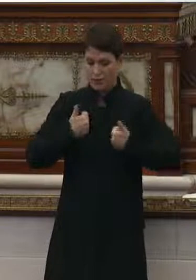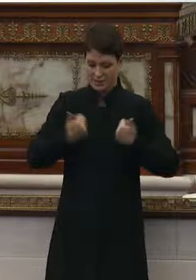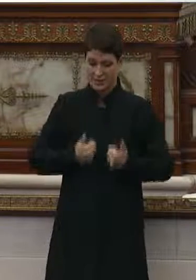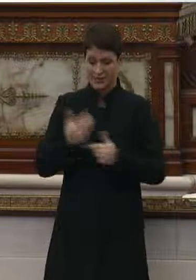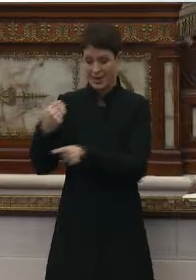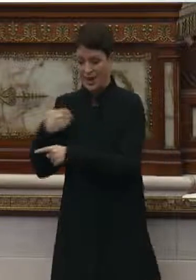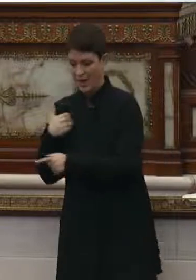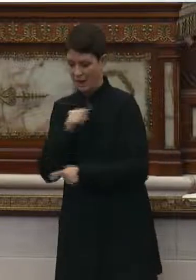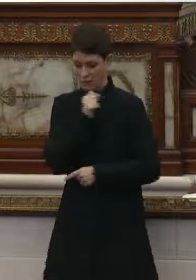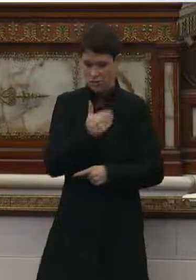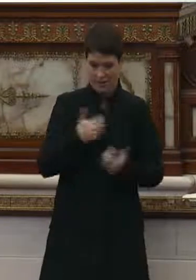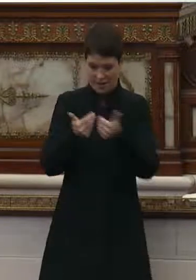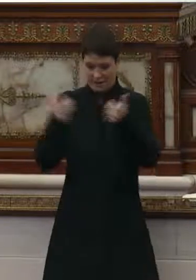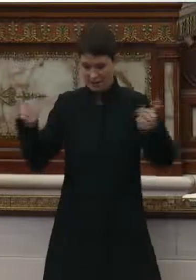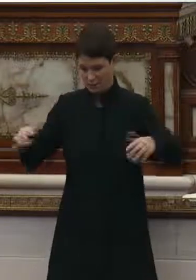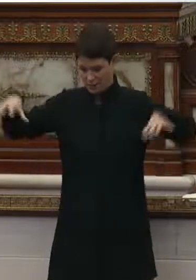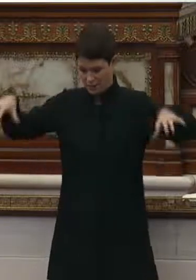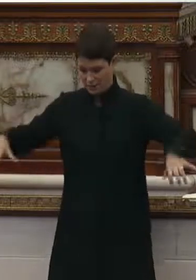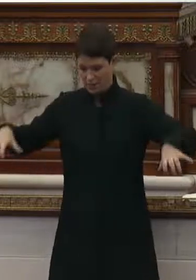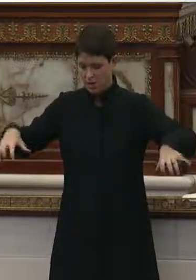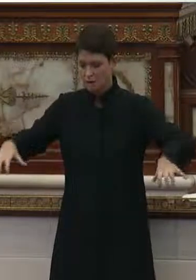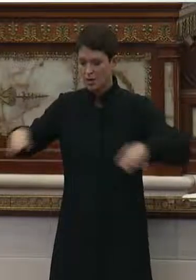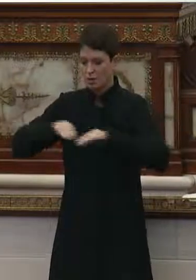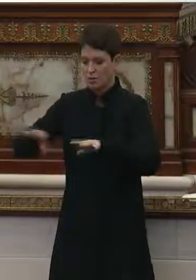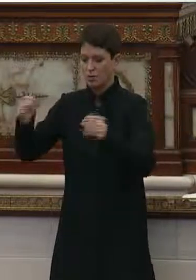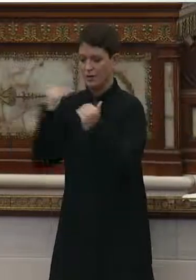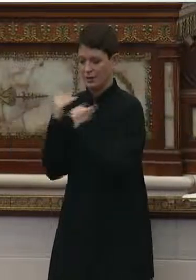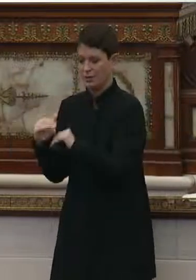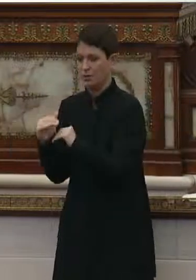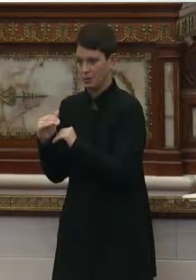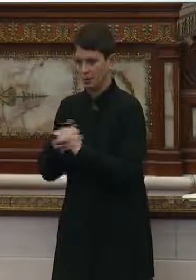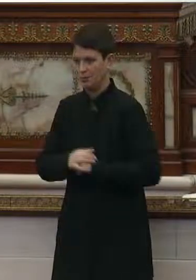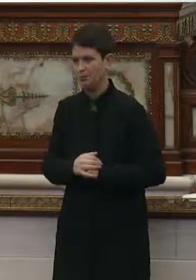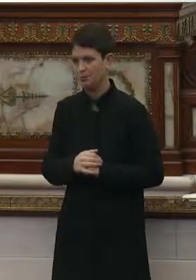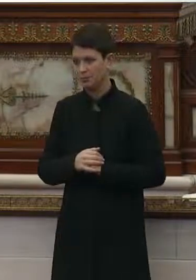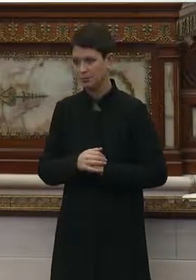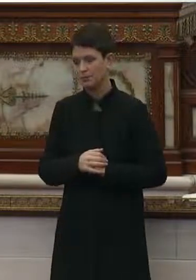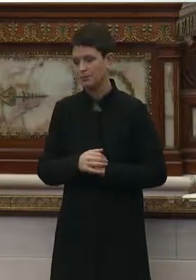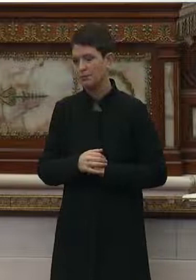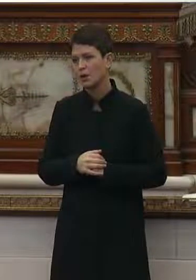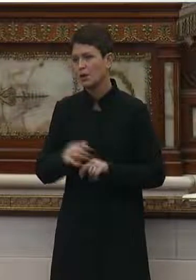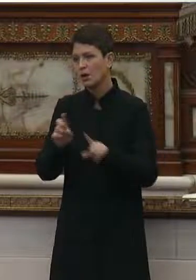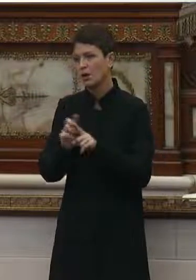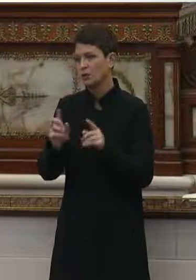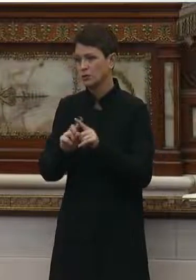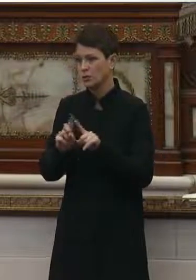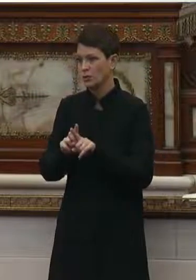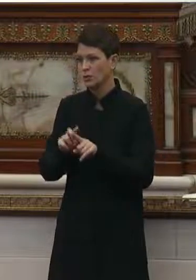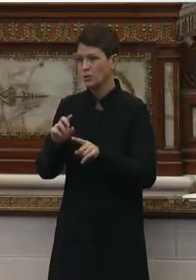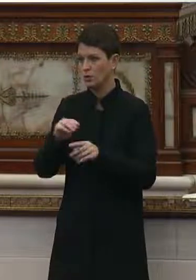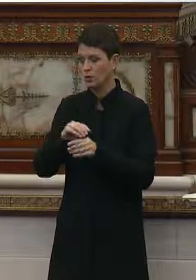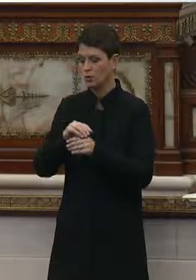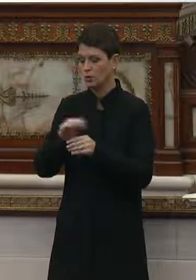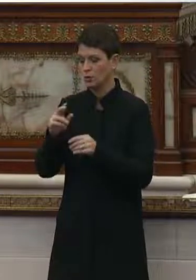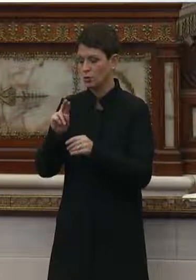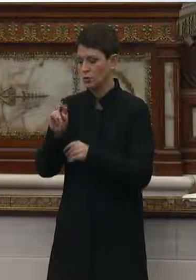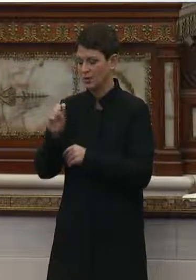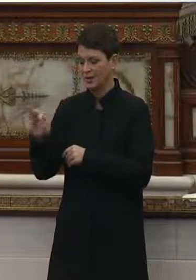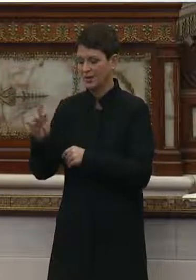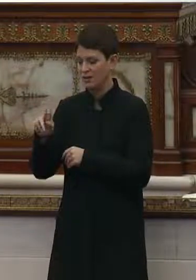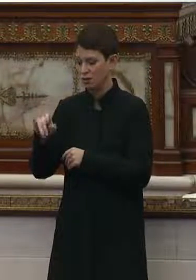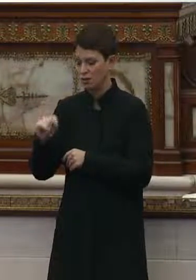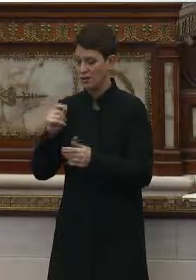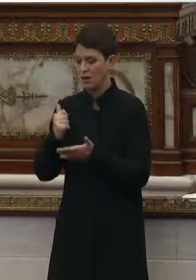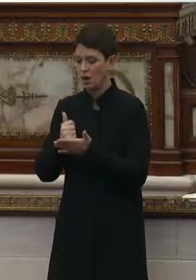who have COVID-19 from those who do not, will it reduce the spread of the virus within facilities. In addition, the COVID-19 Relief Unit may also serve to